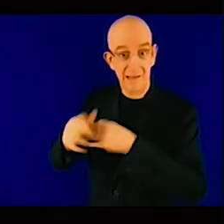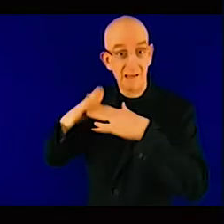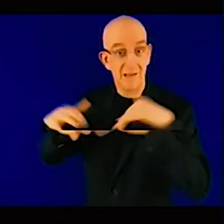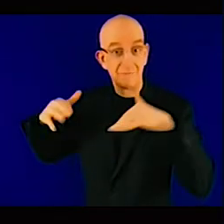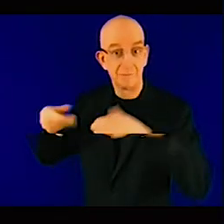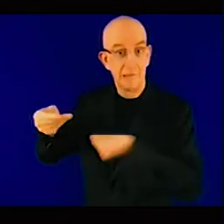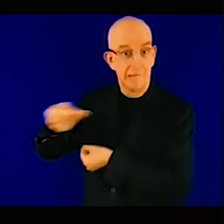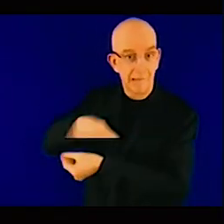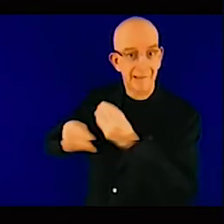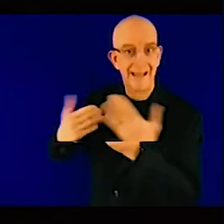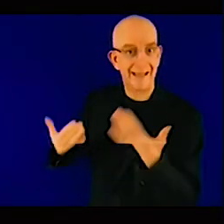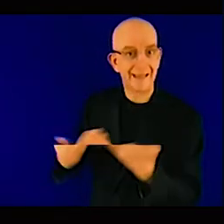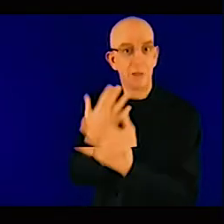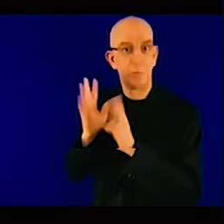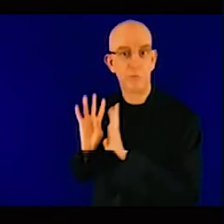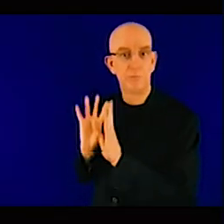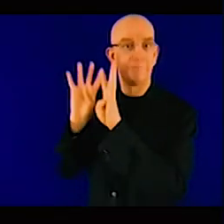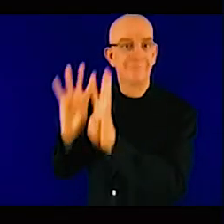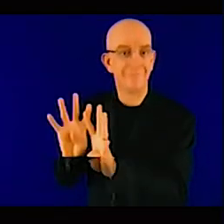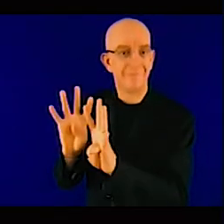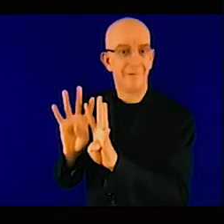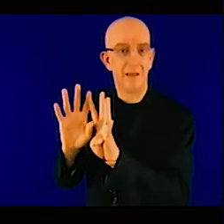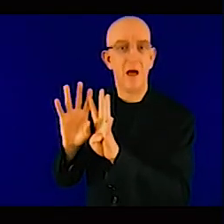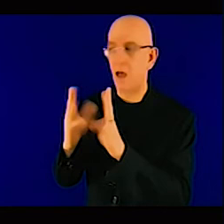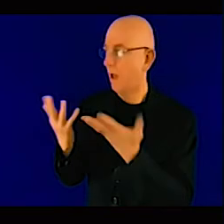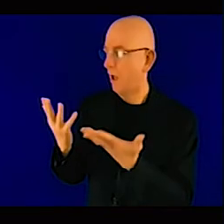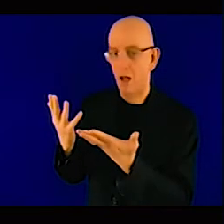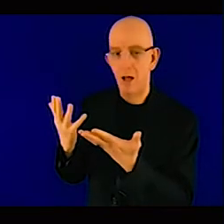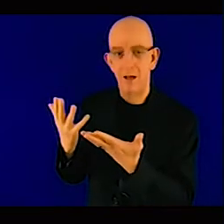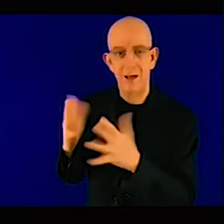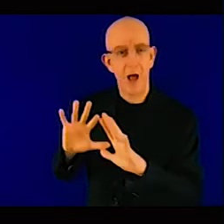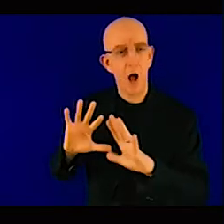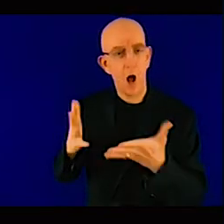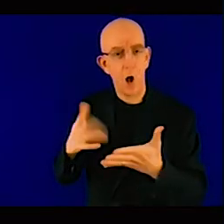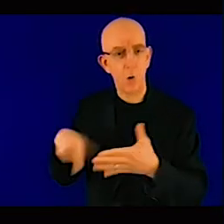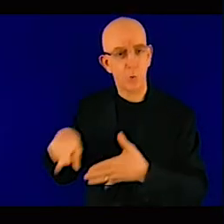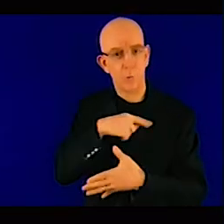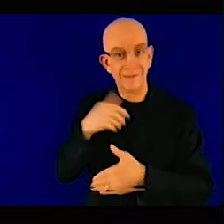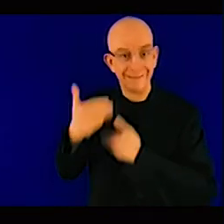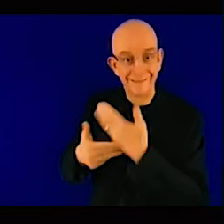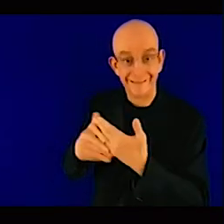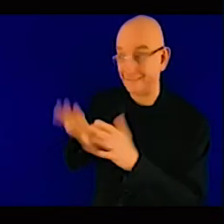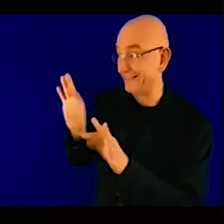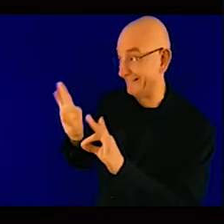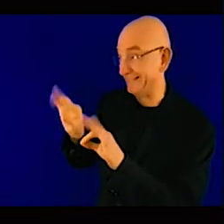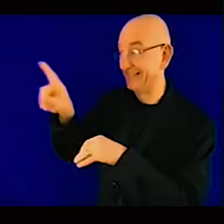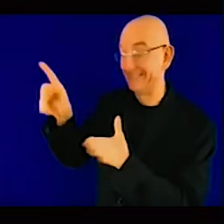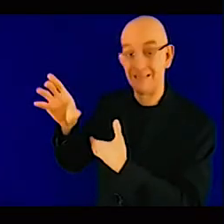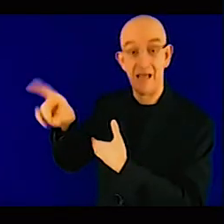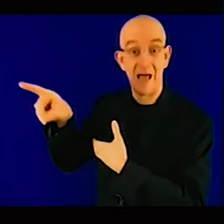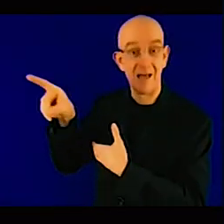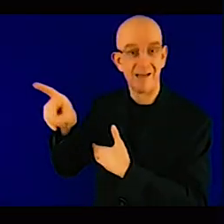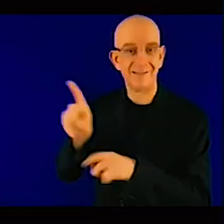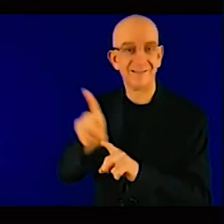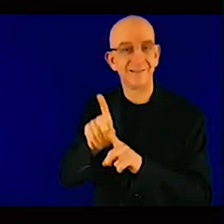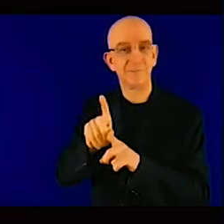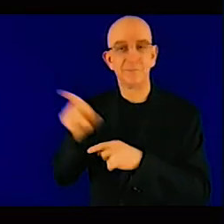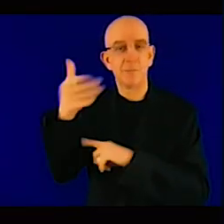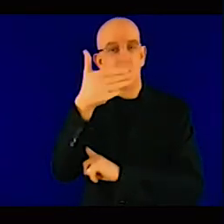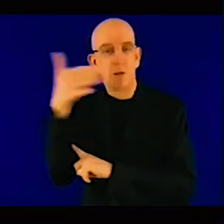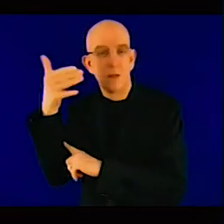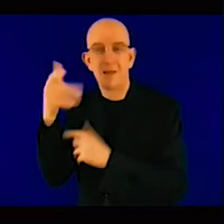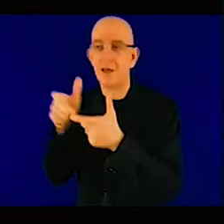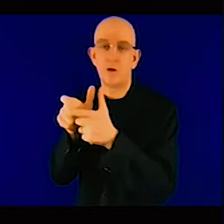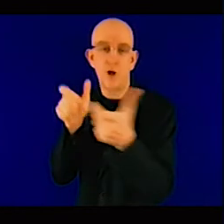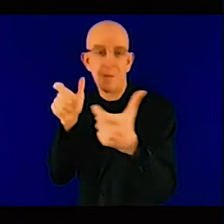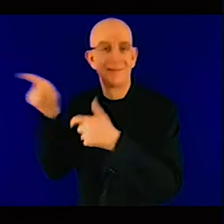investment from the private sector side but it cannot but but we have to do it in such a way that the reality is